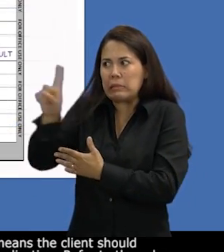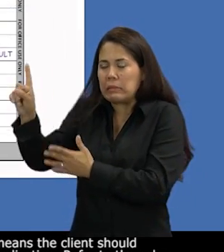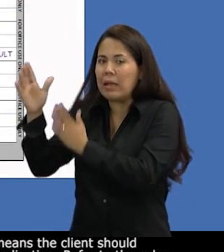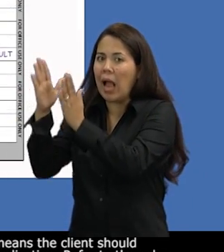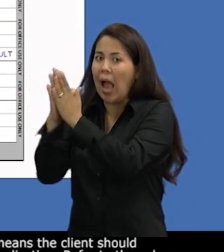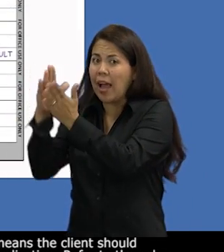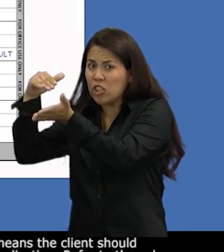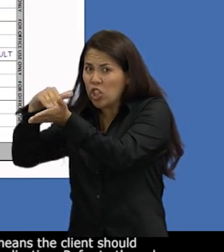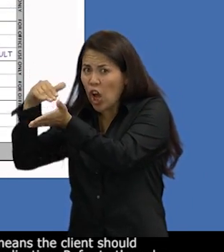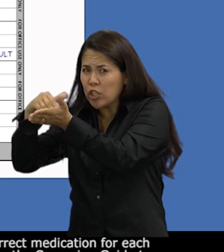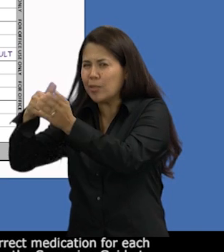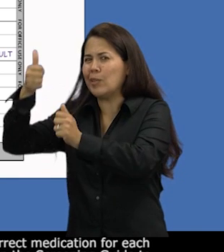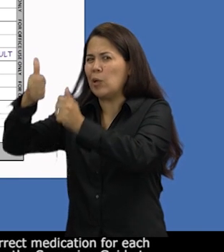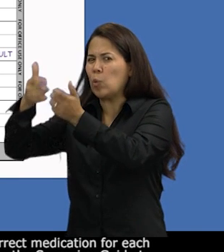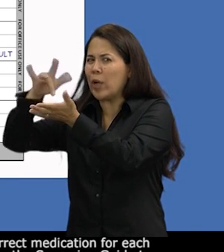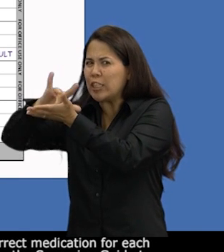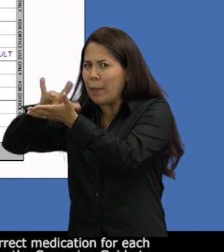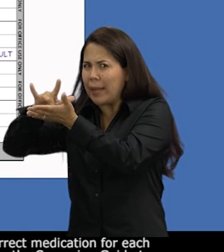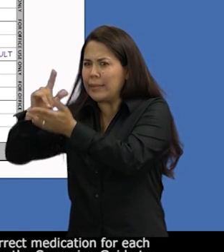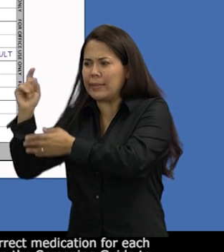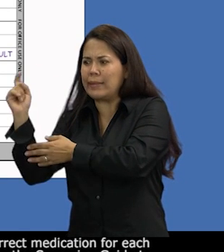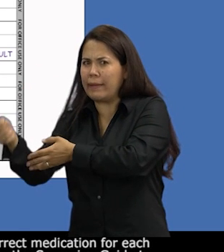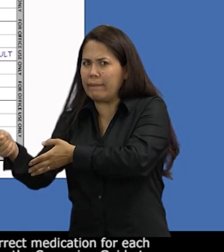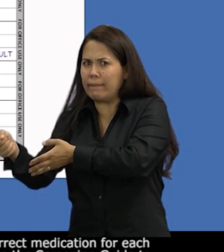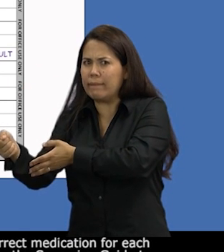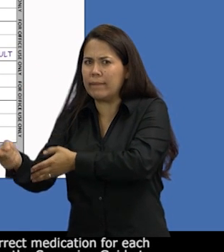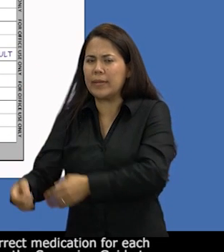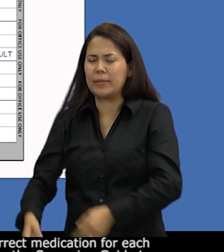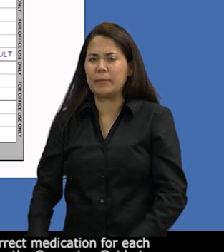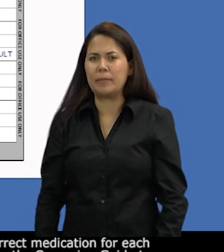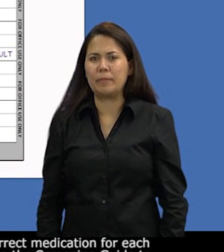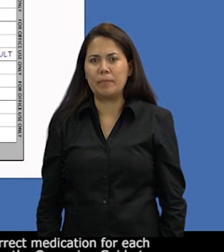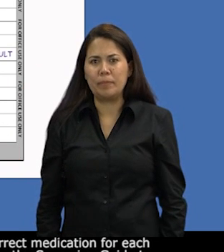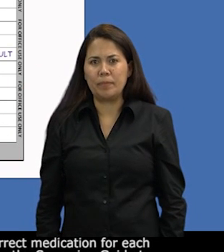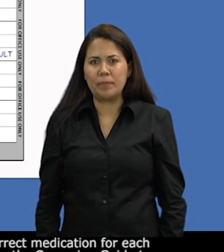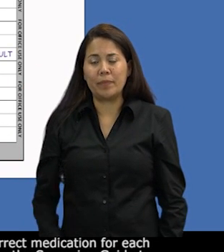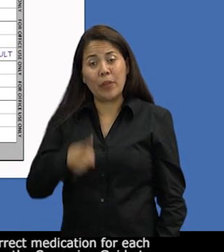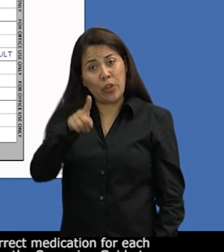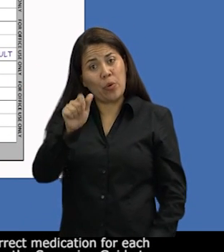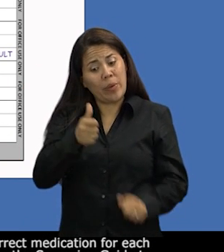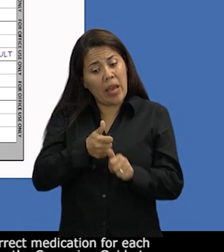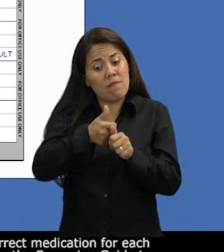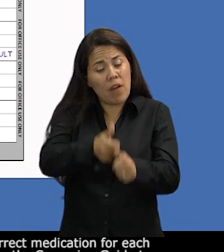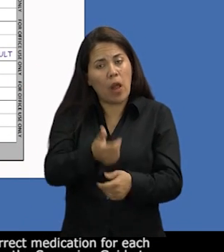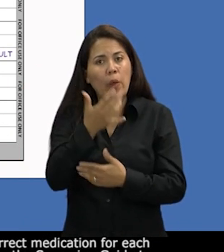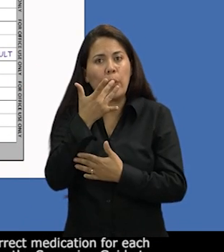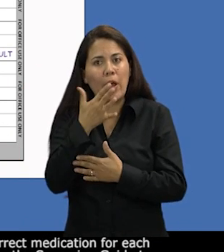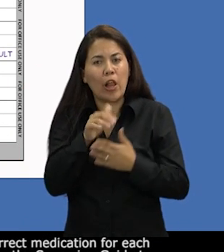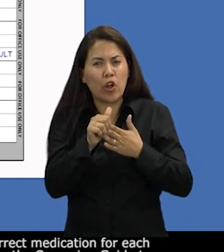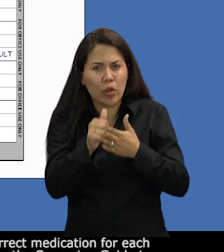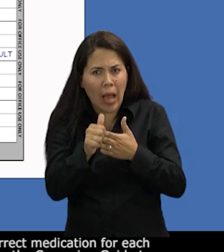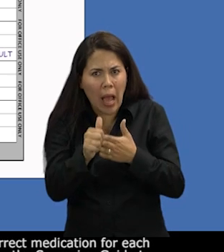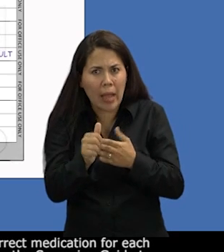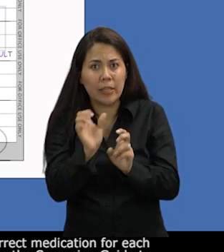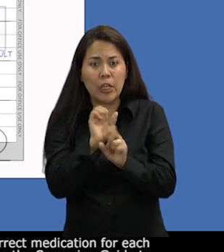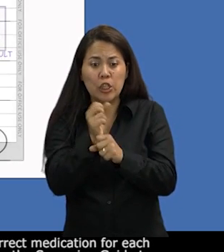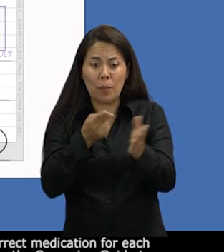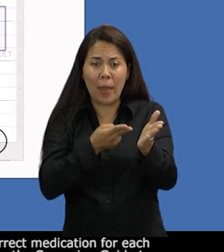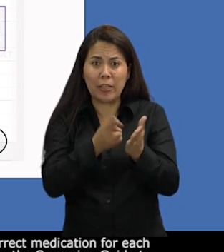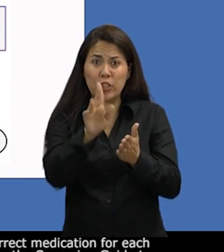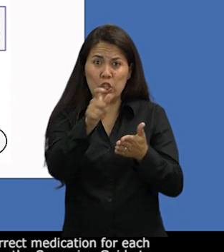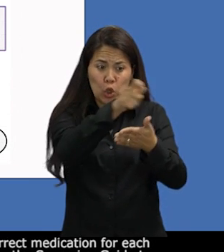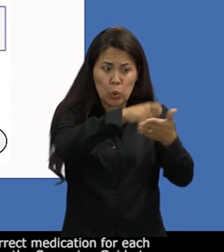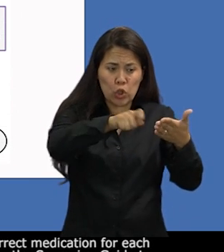Refer to the color-coded guide to make sure you have circled the correct medication for each family member.